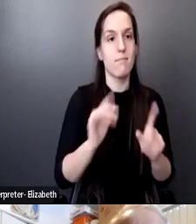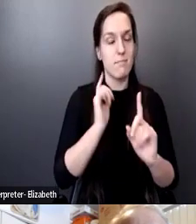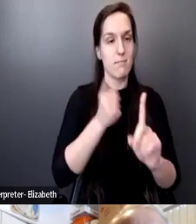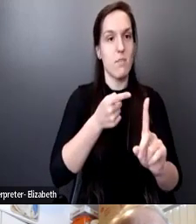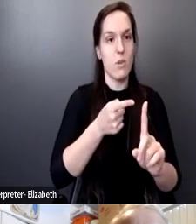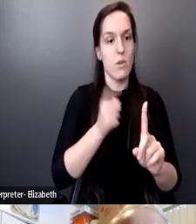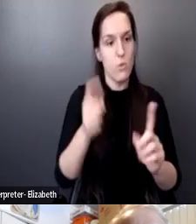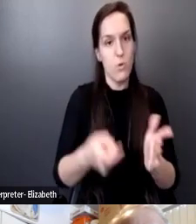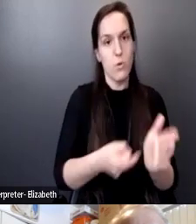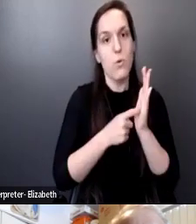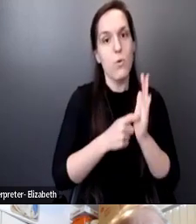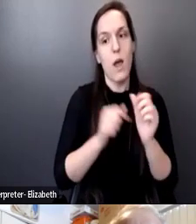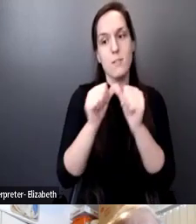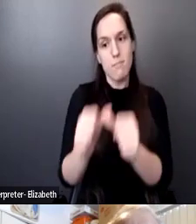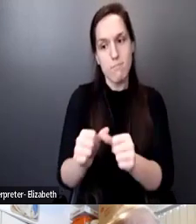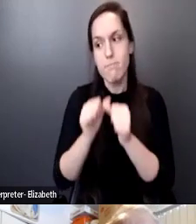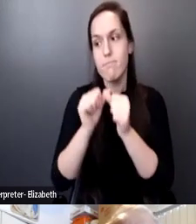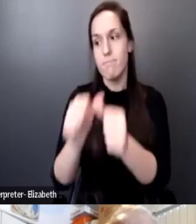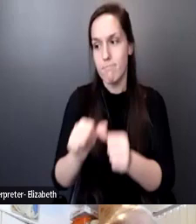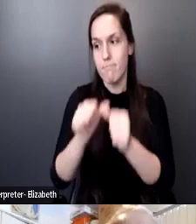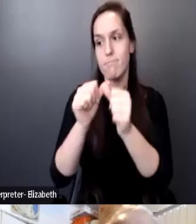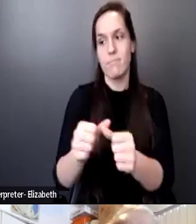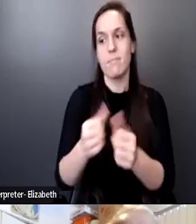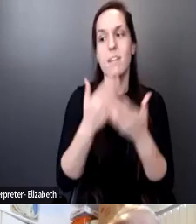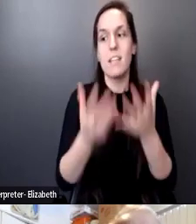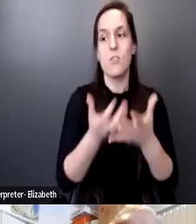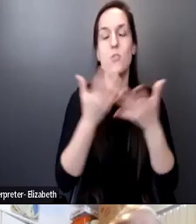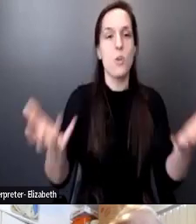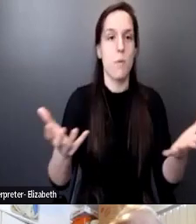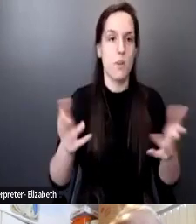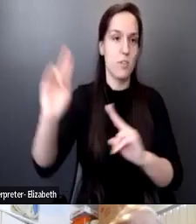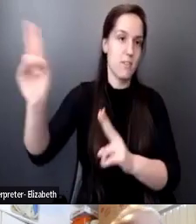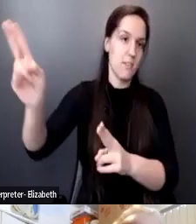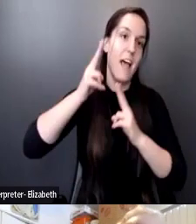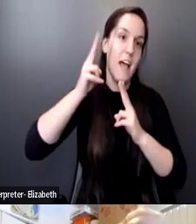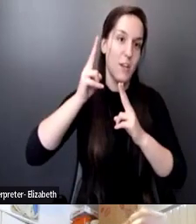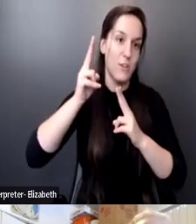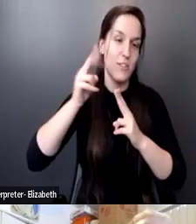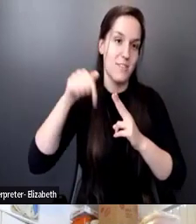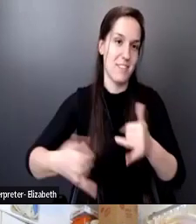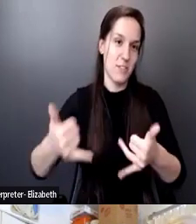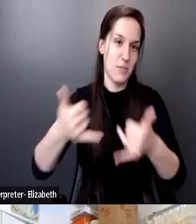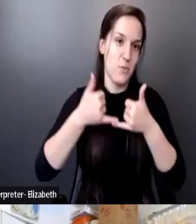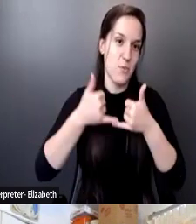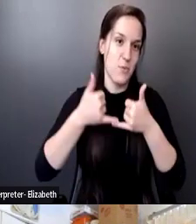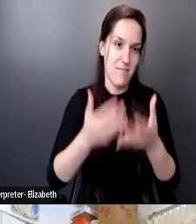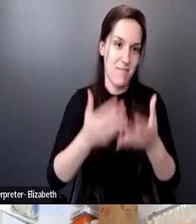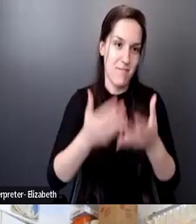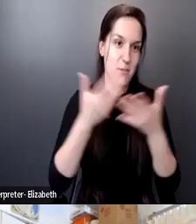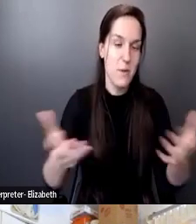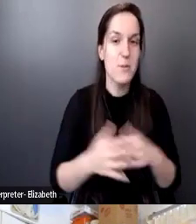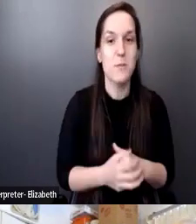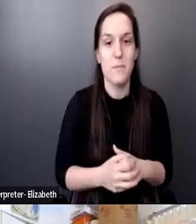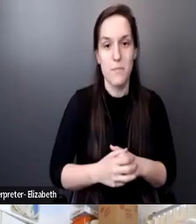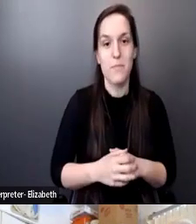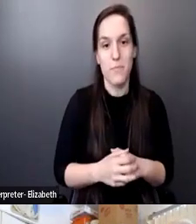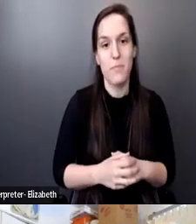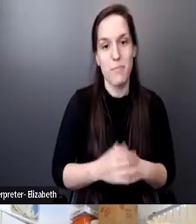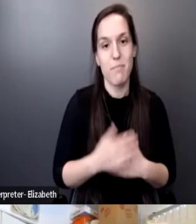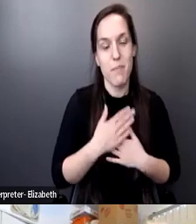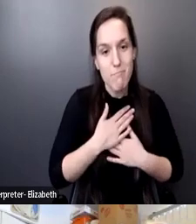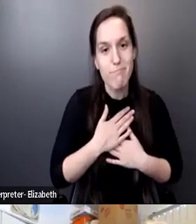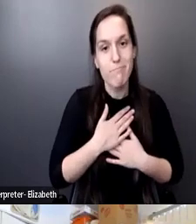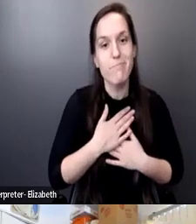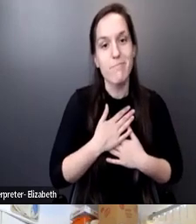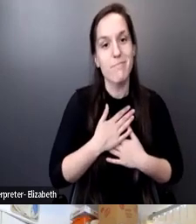requires constant vigilance. So thank you very much. It's an honor to receive this award. And it's it's been an absolute privilege to